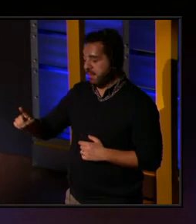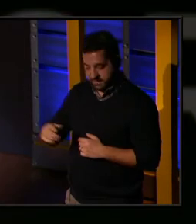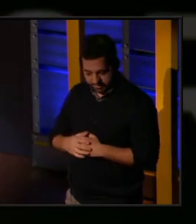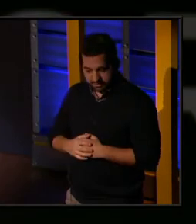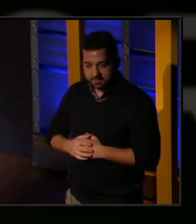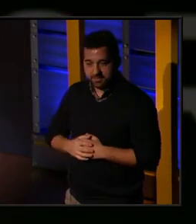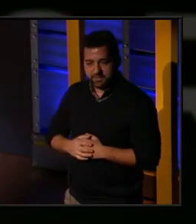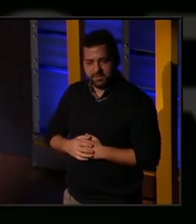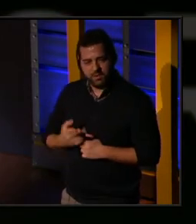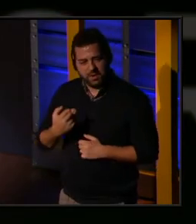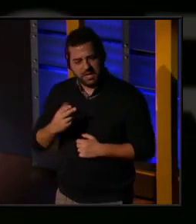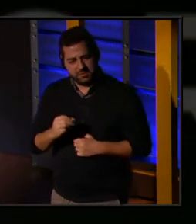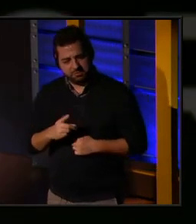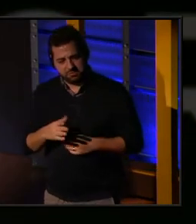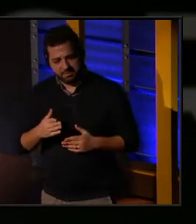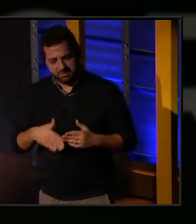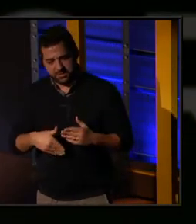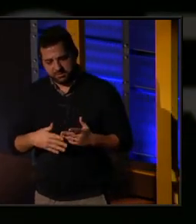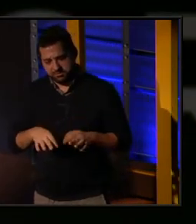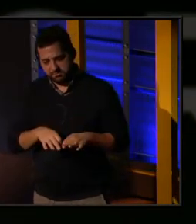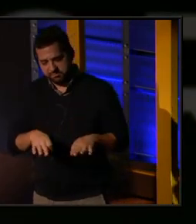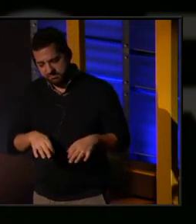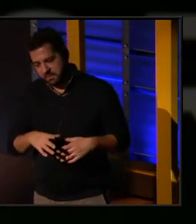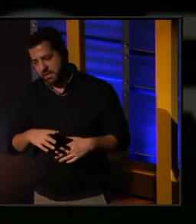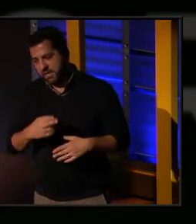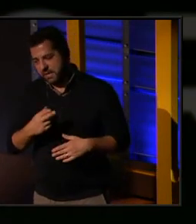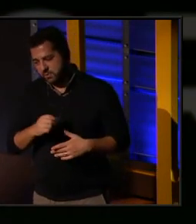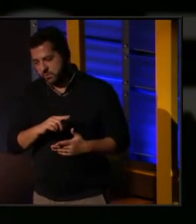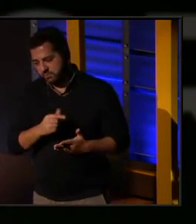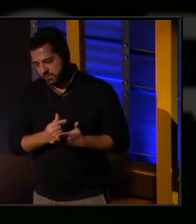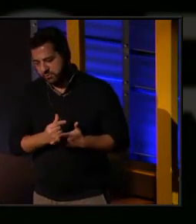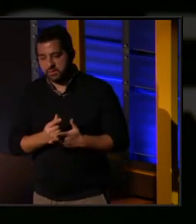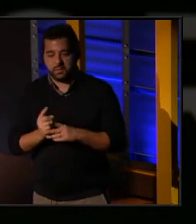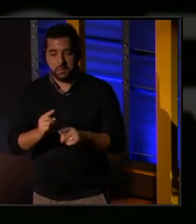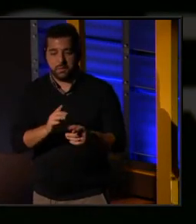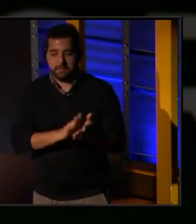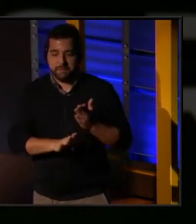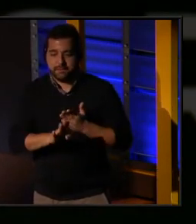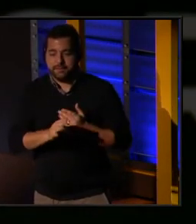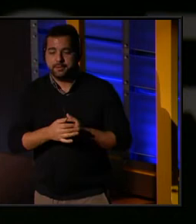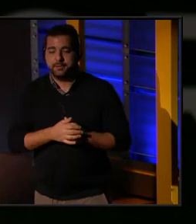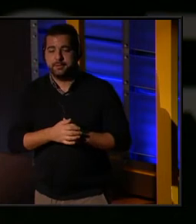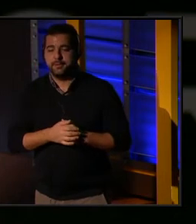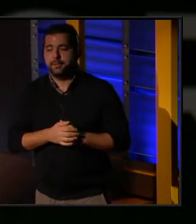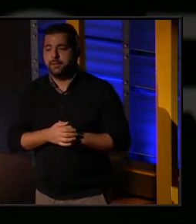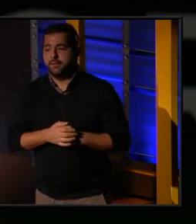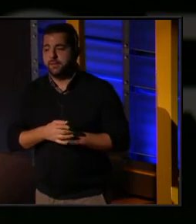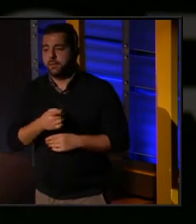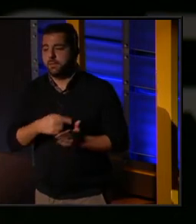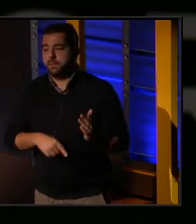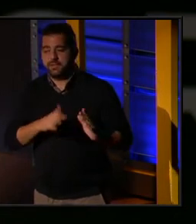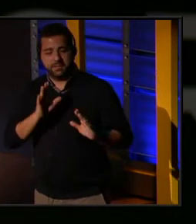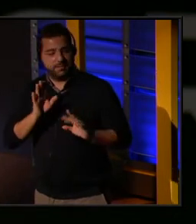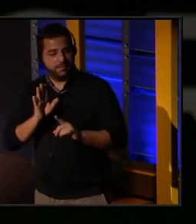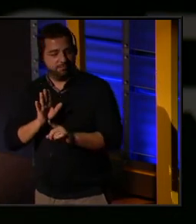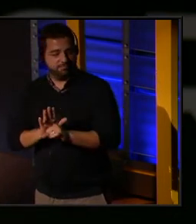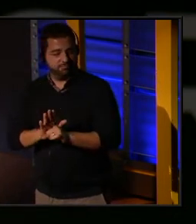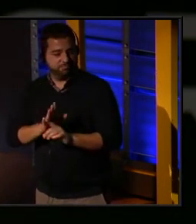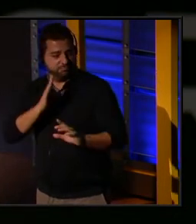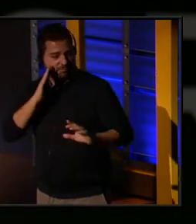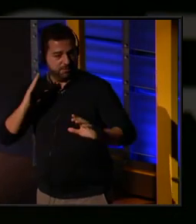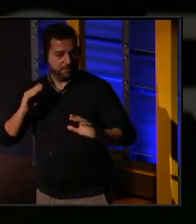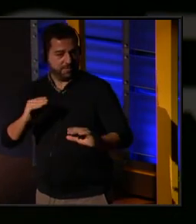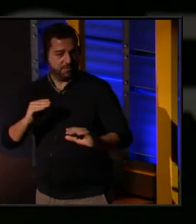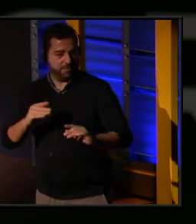high school, and finishing high school, and going to college, what were the expectations of